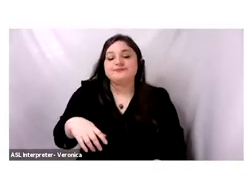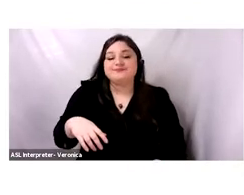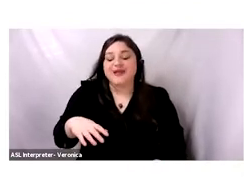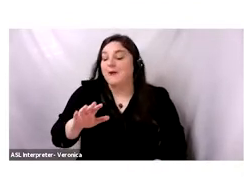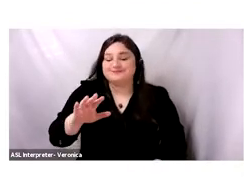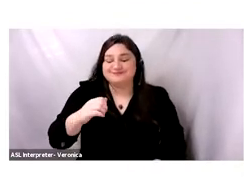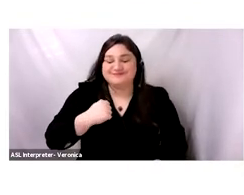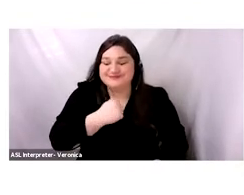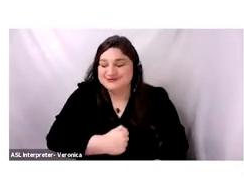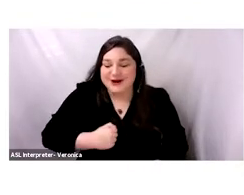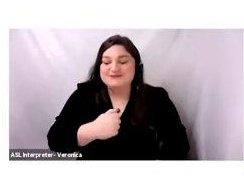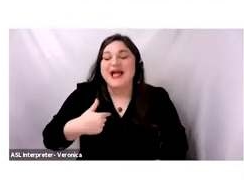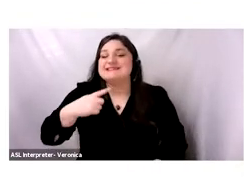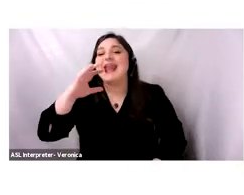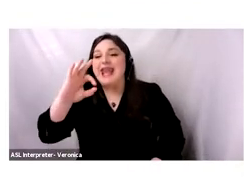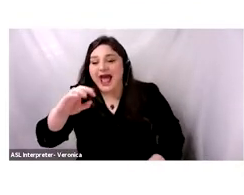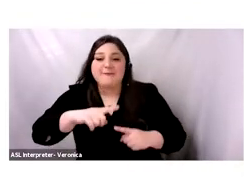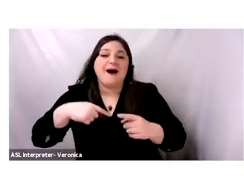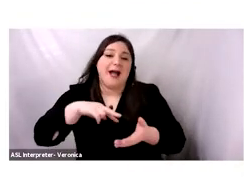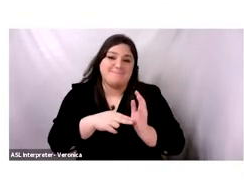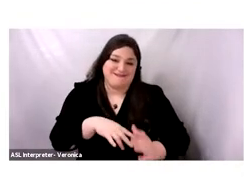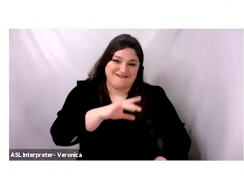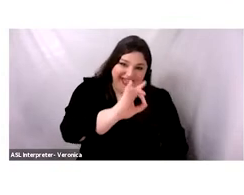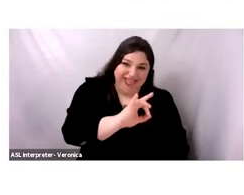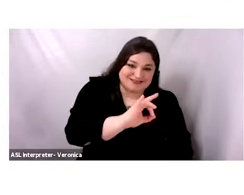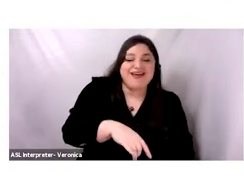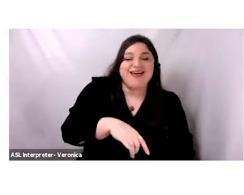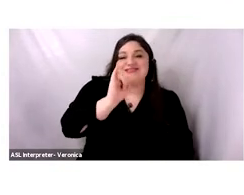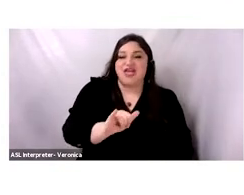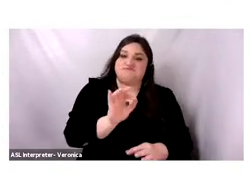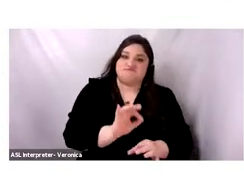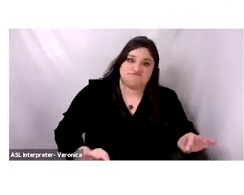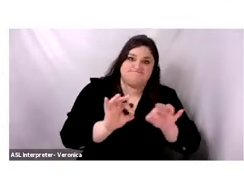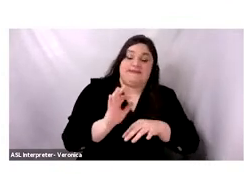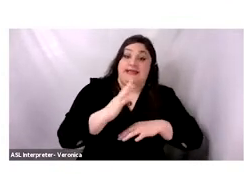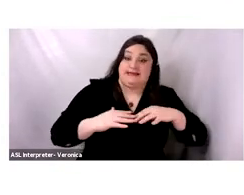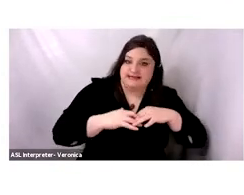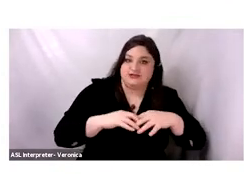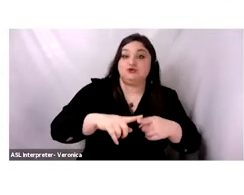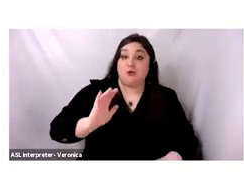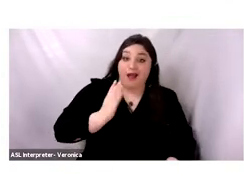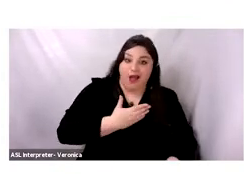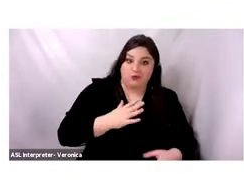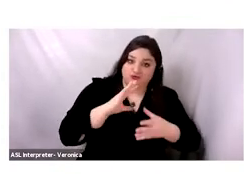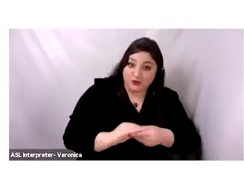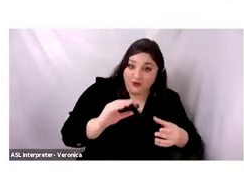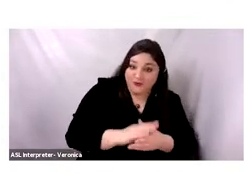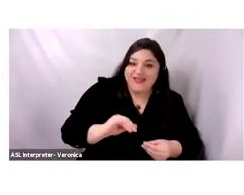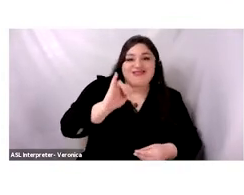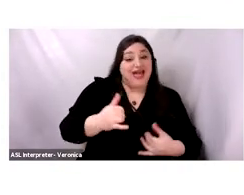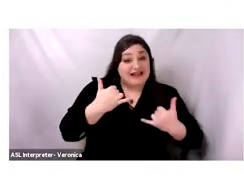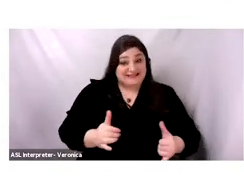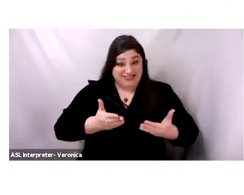The eight crops are indigenous to our region. They are still present in our region. They are